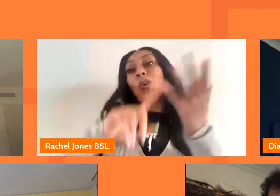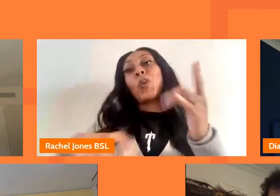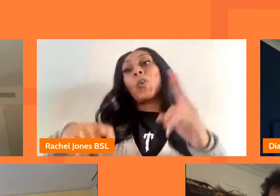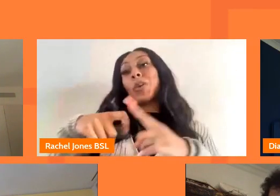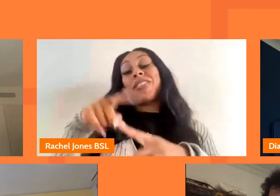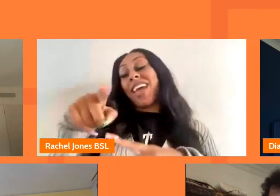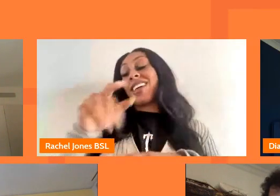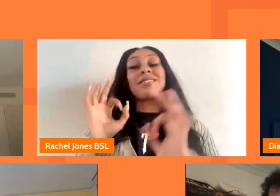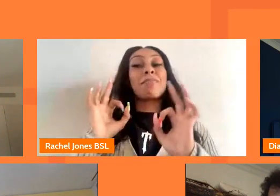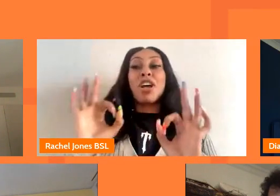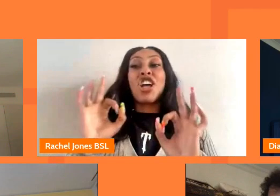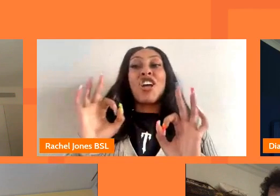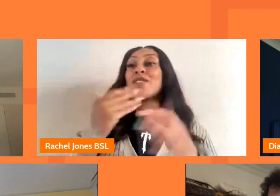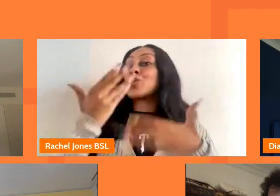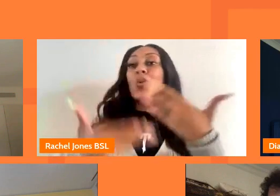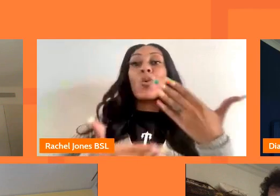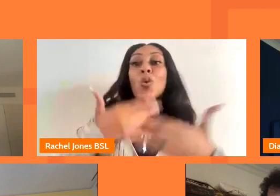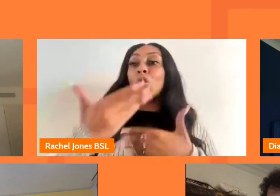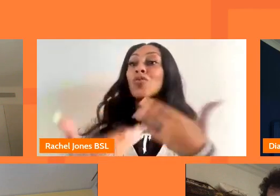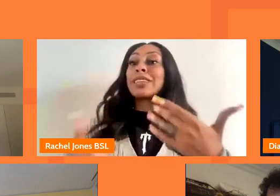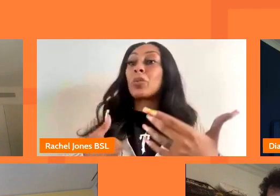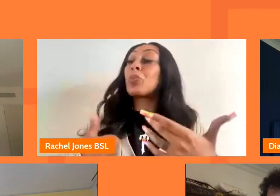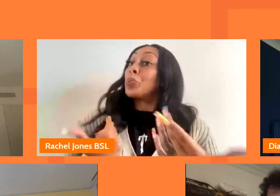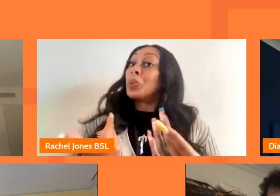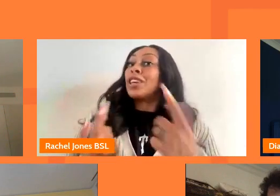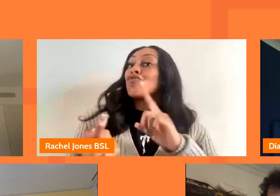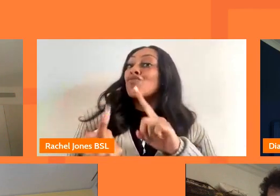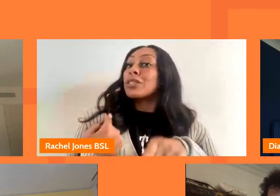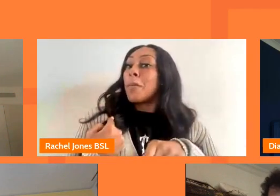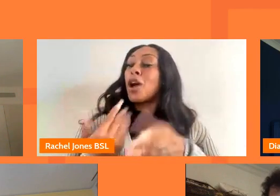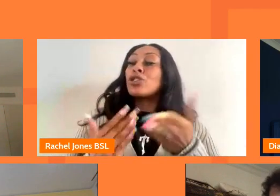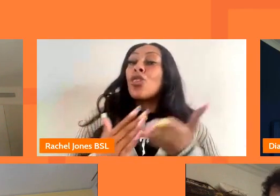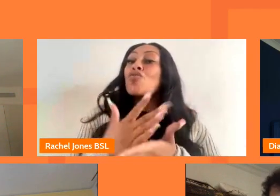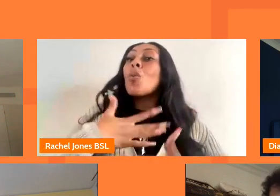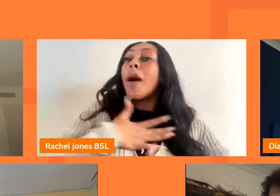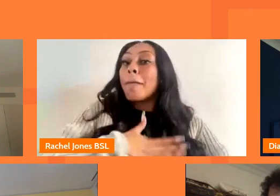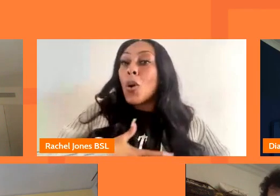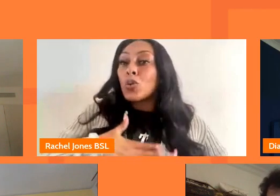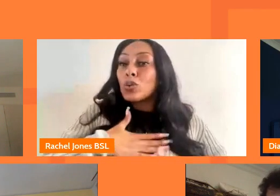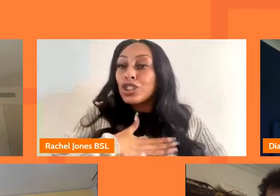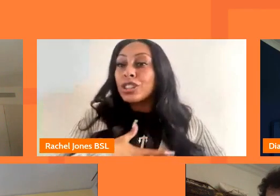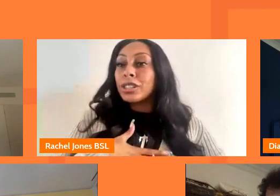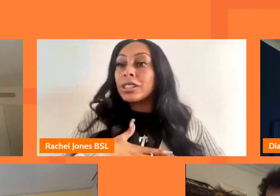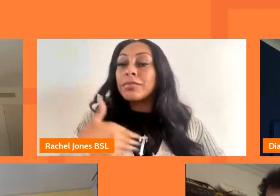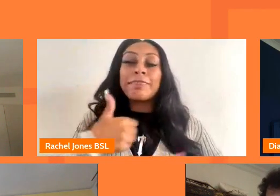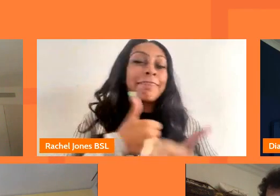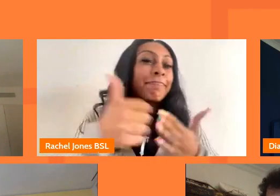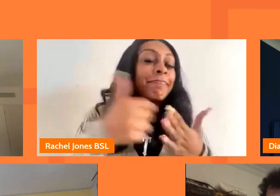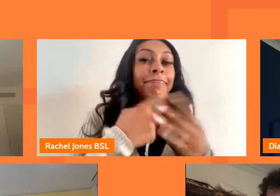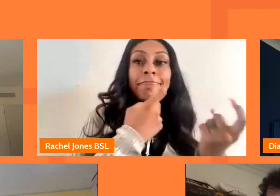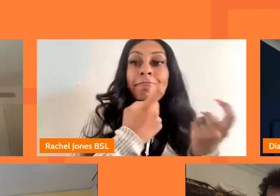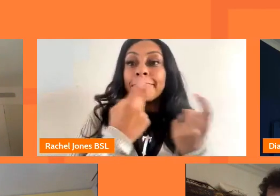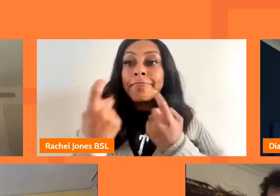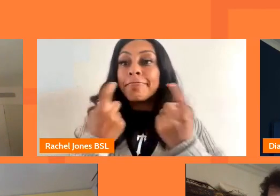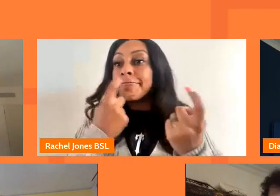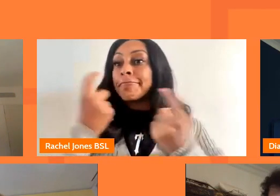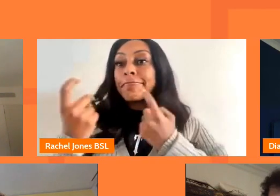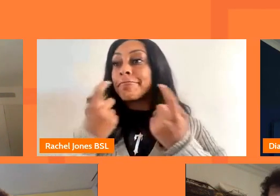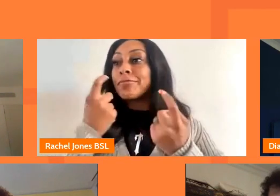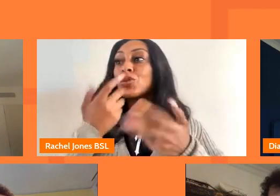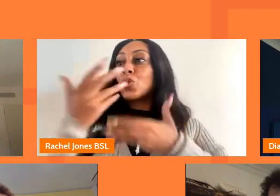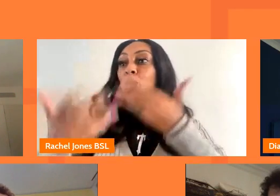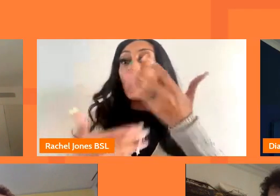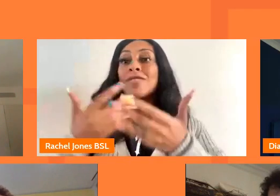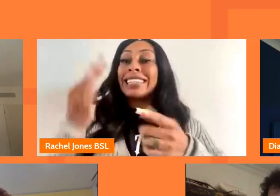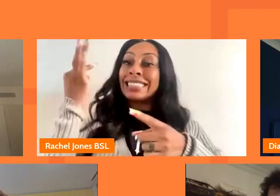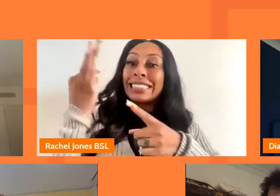great story because we we respond emotionally and and so i'm usually looking for stories that are specific and